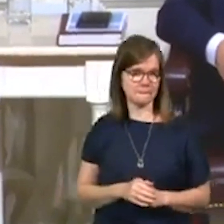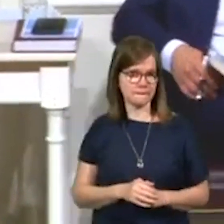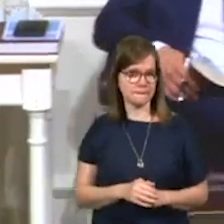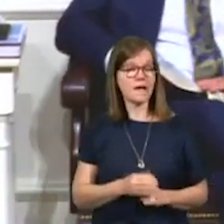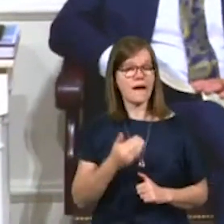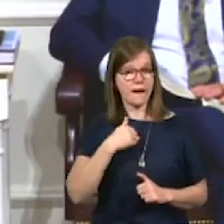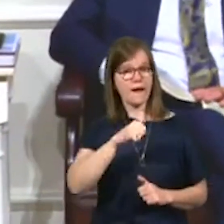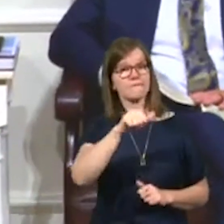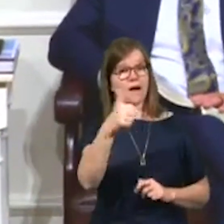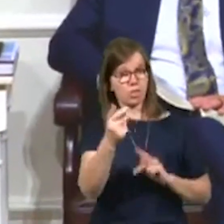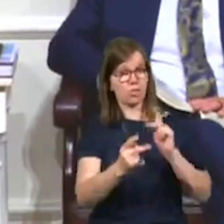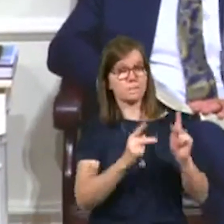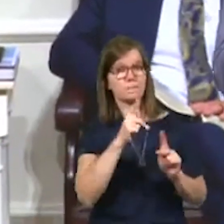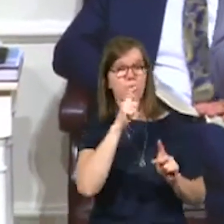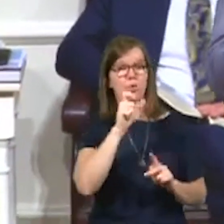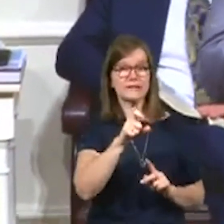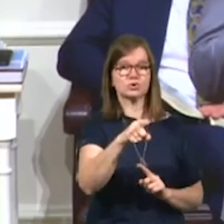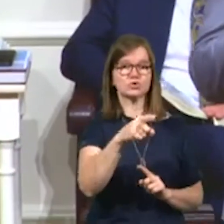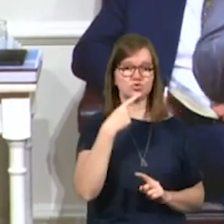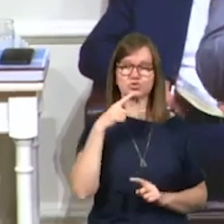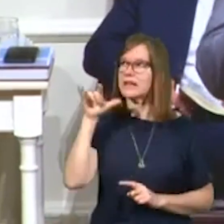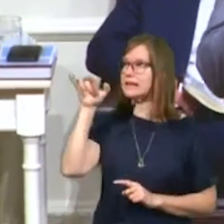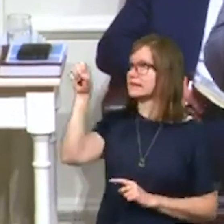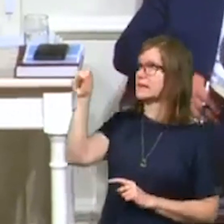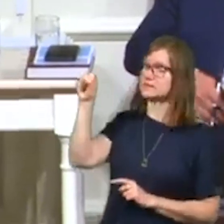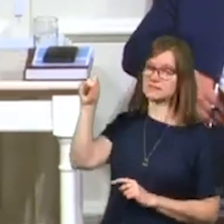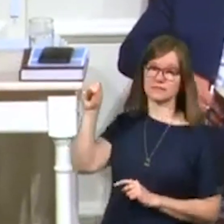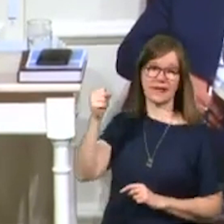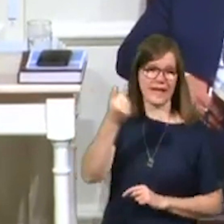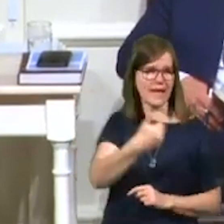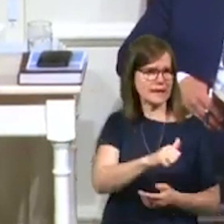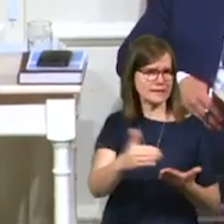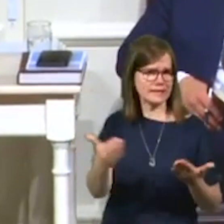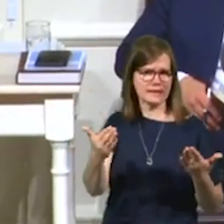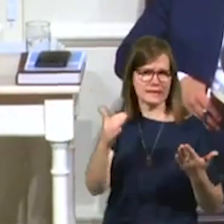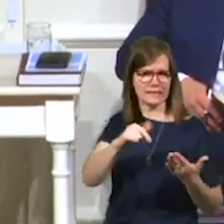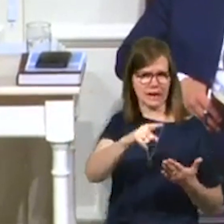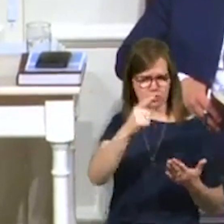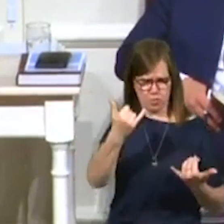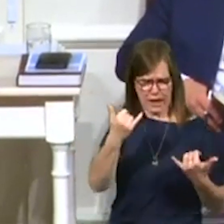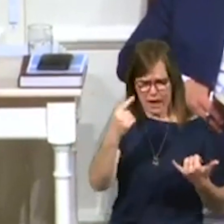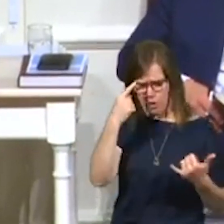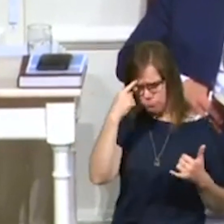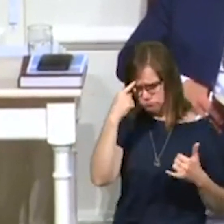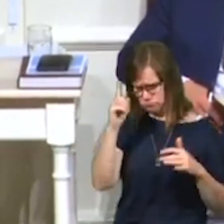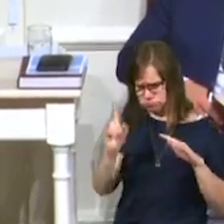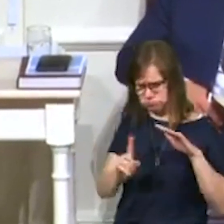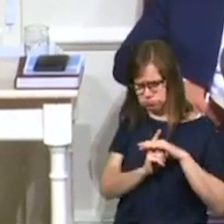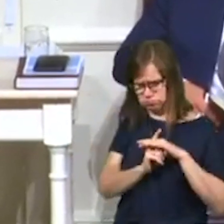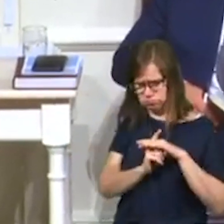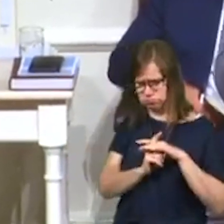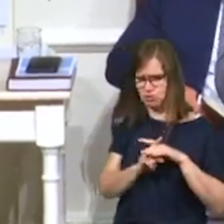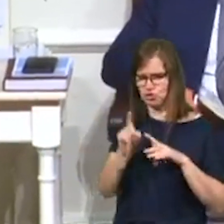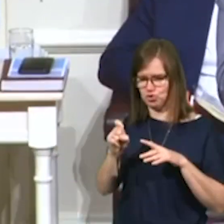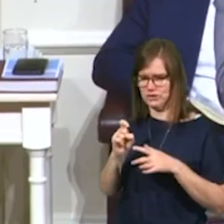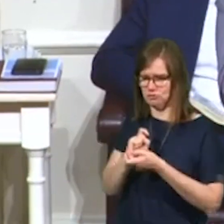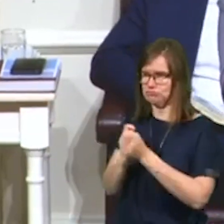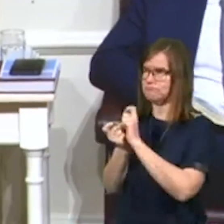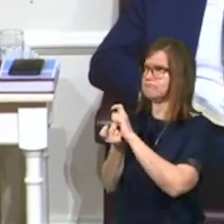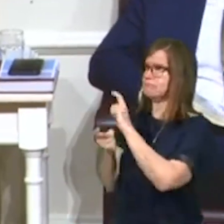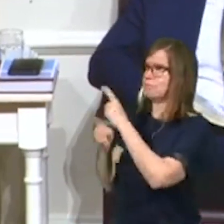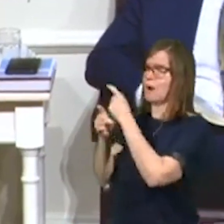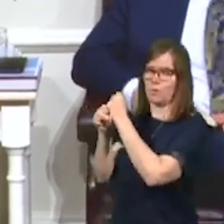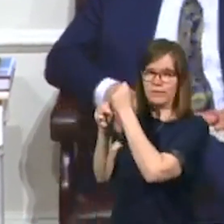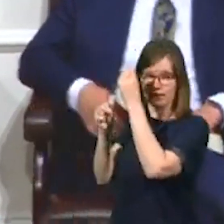There are other people that need you to say yes to Jesus. Is there anything surfacing in your heart right now that you need to get right with God?